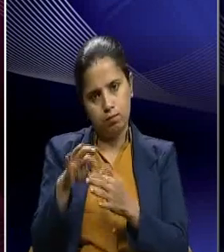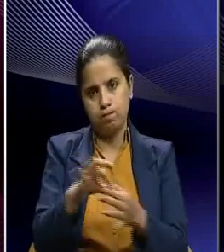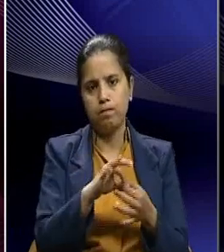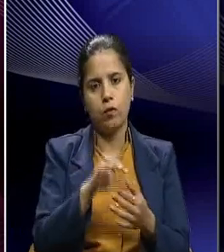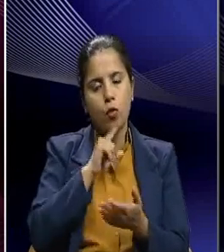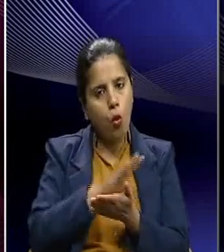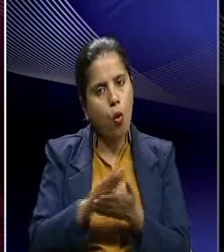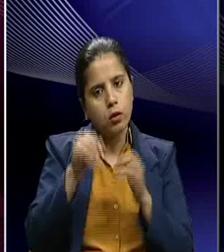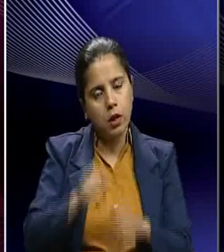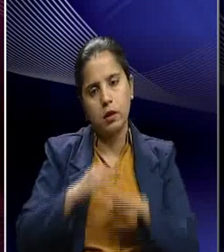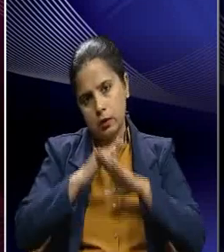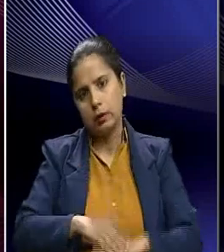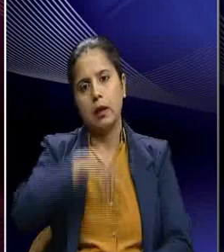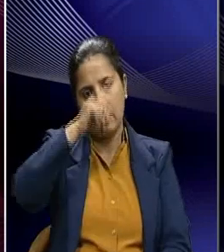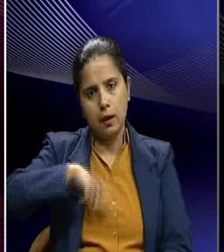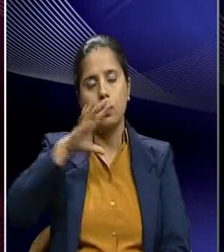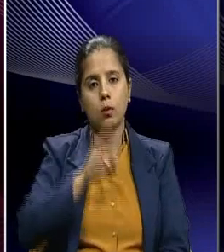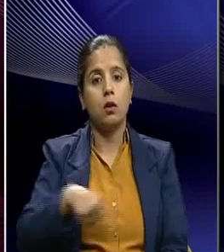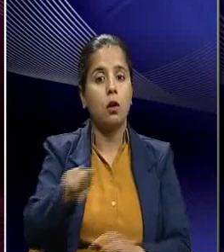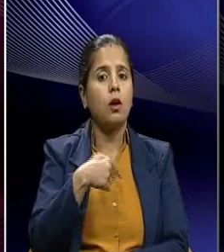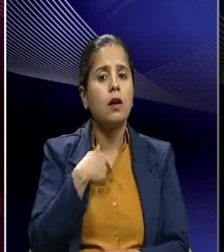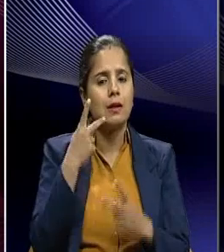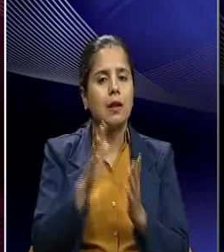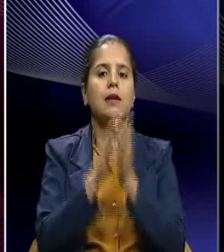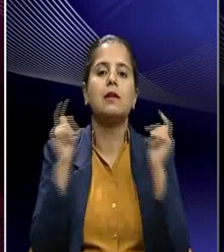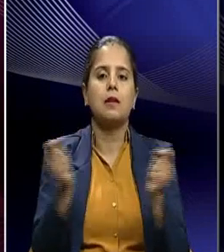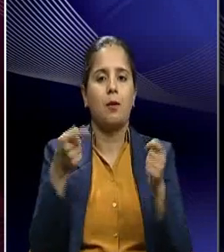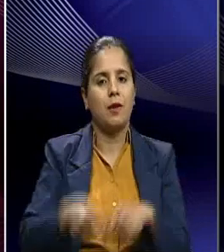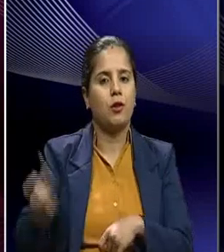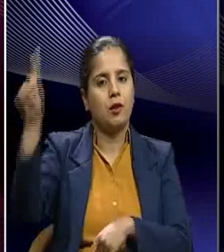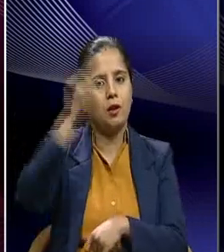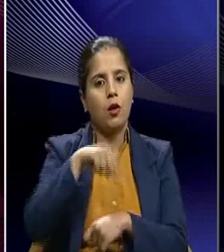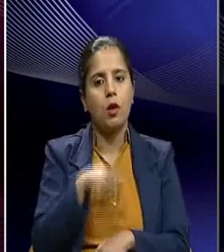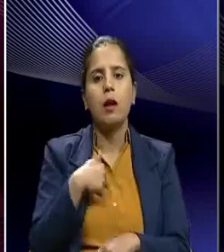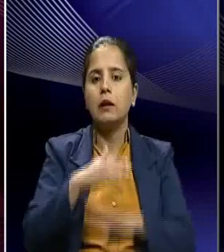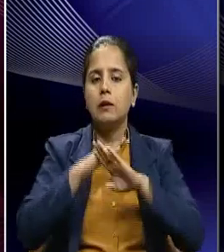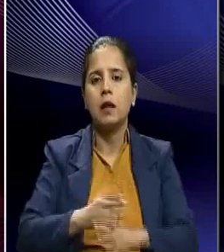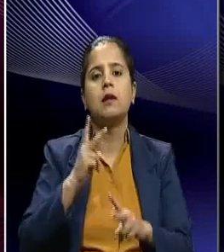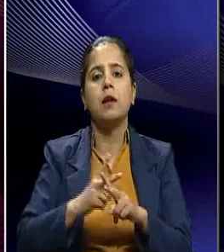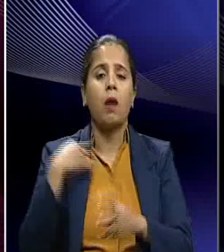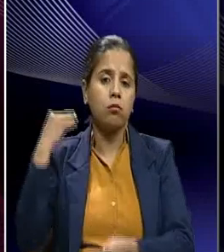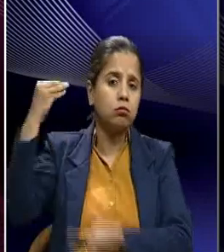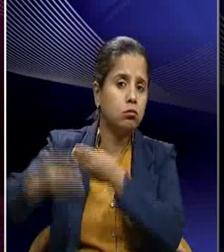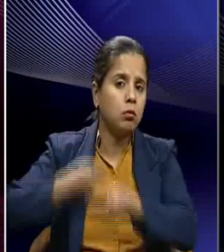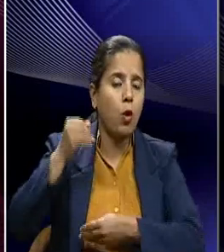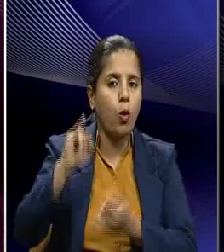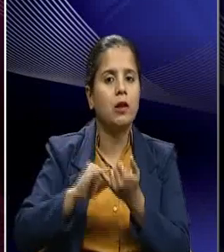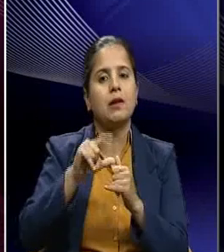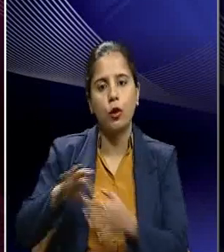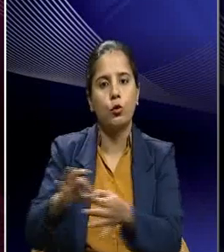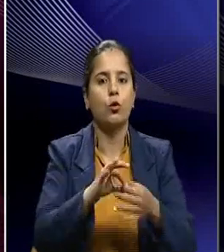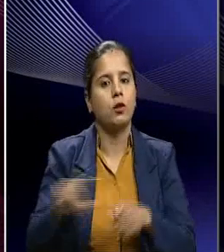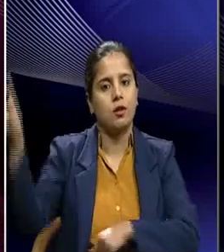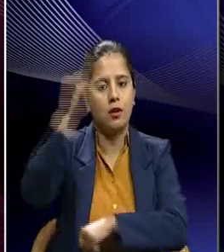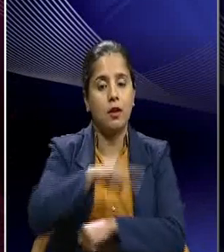and the security of the nation. So, let us in a way celebrate this day to preserve and maintain the legacy of Sardar Patel. Thank you very